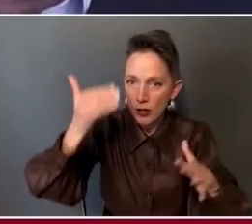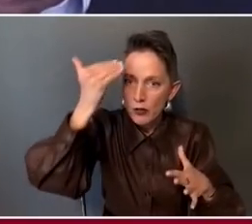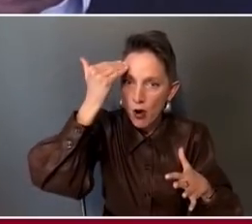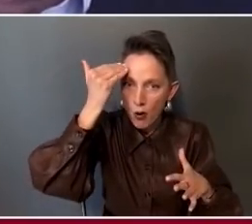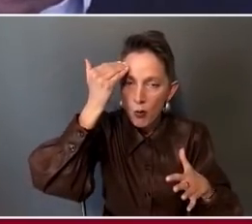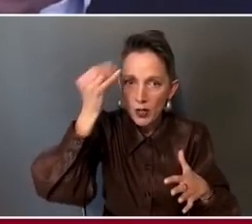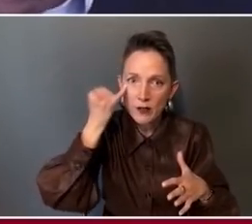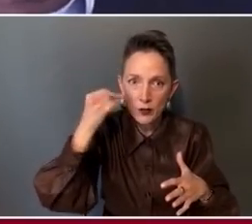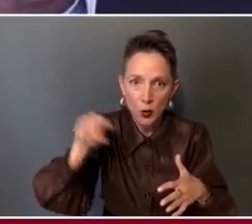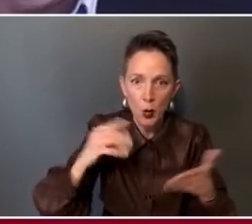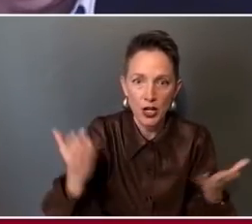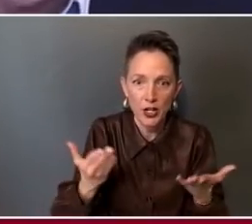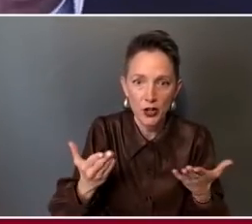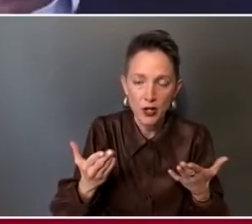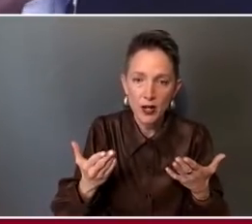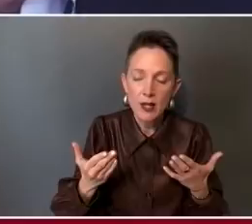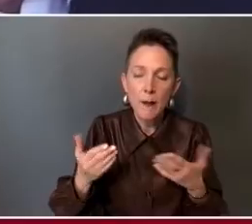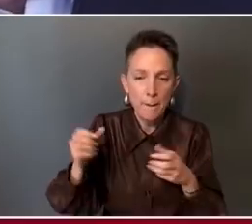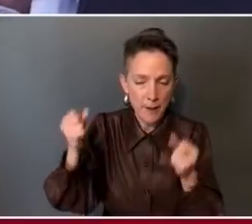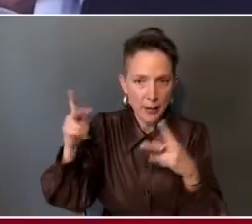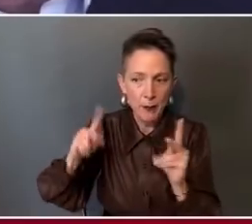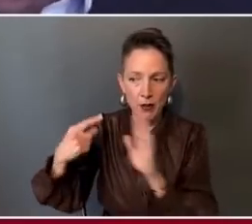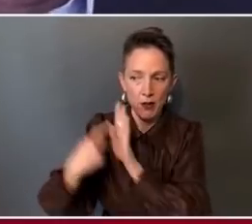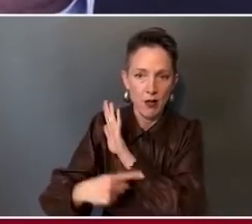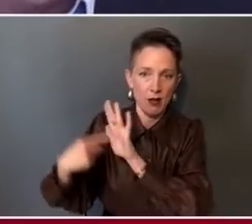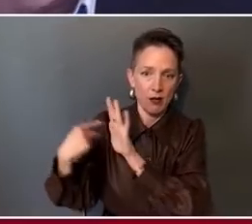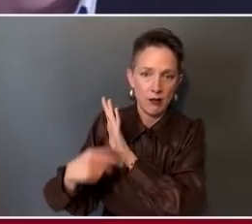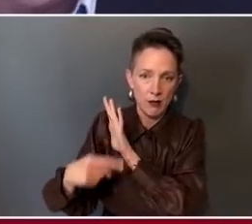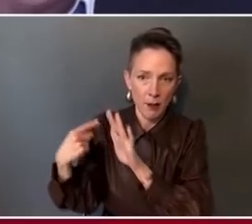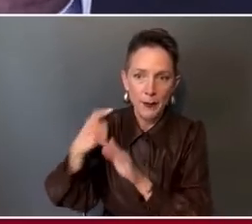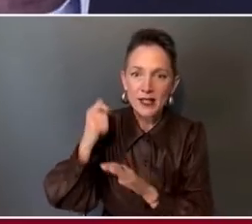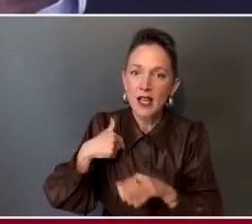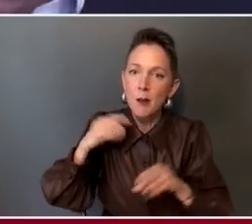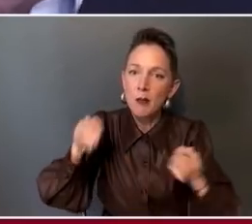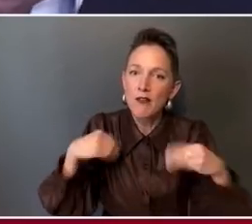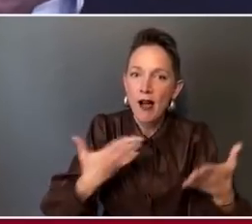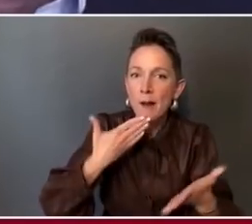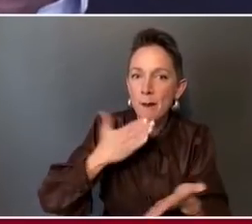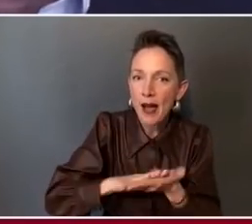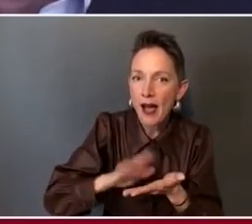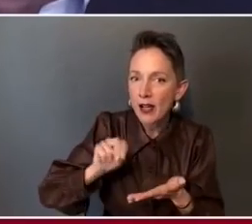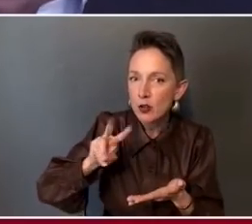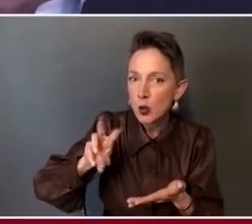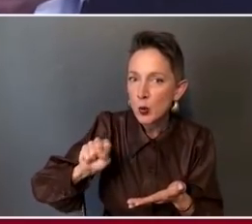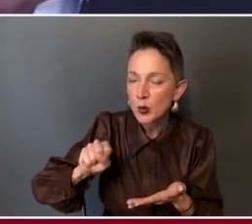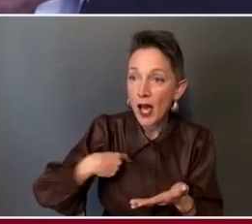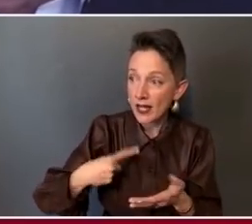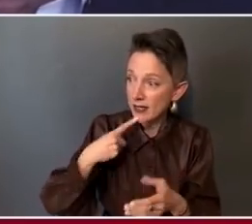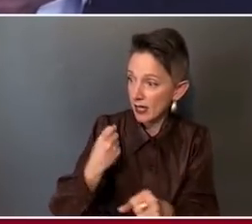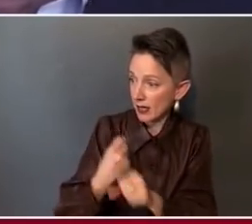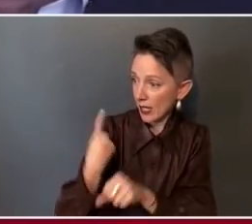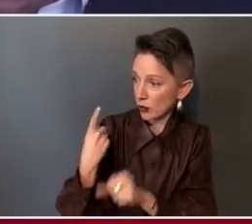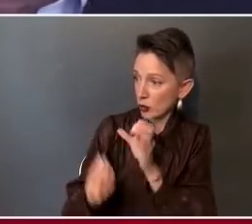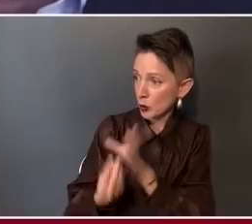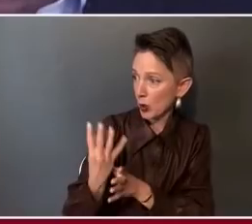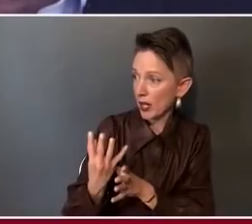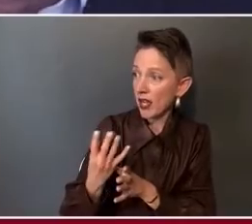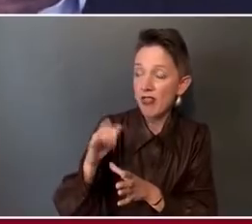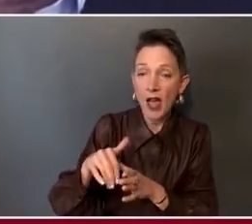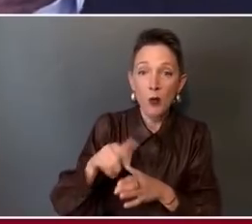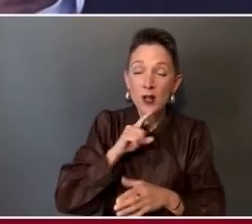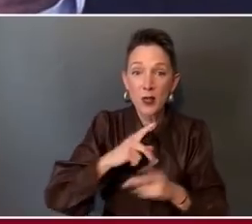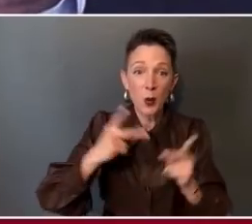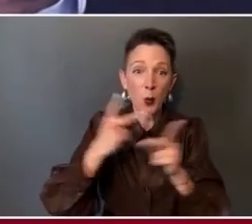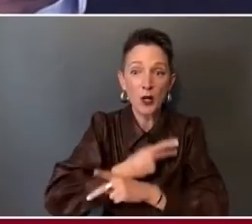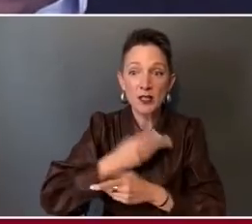today, I've been somewhat heavily criticized for Bad News Mike for suggesting last spring that some of the darkest days of the pandemic were still ahead of